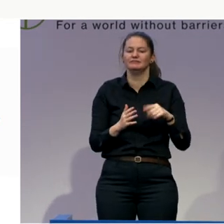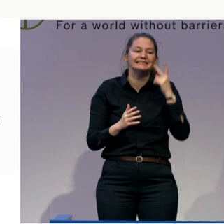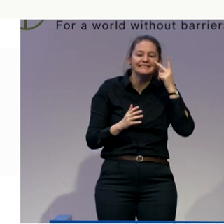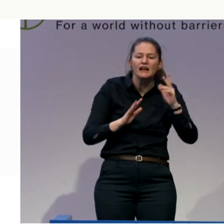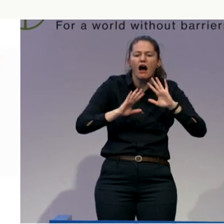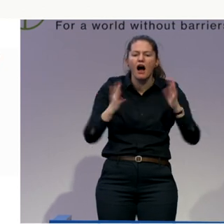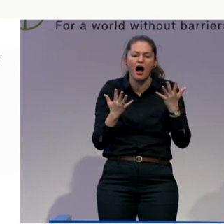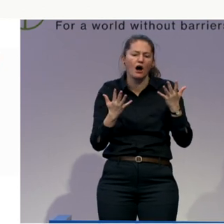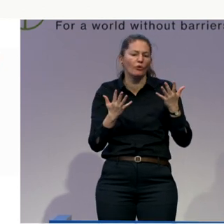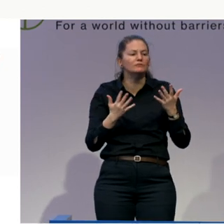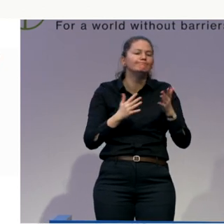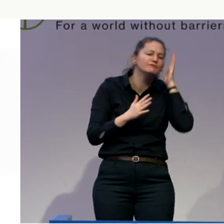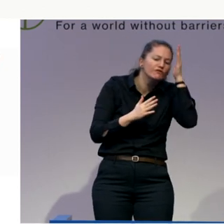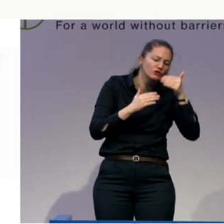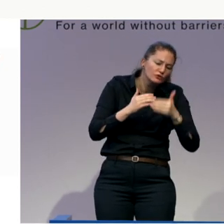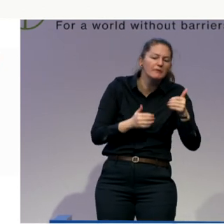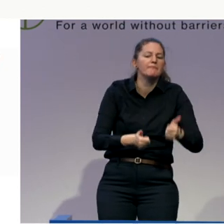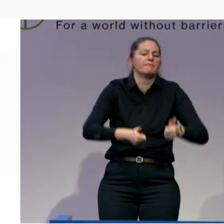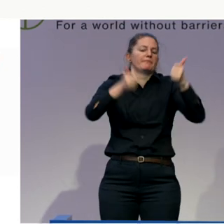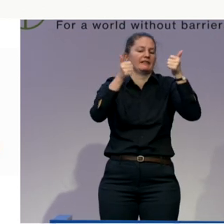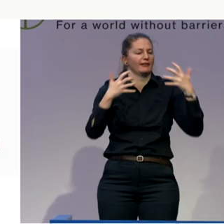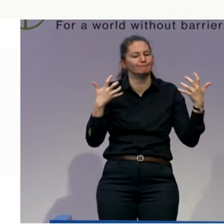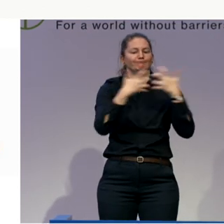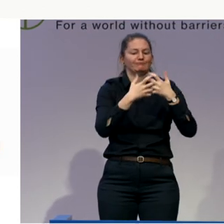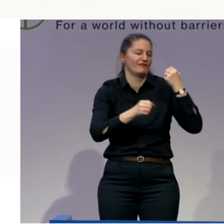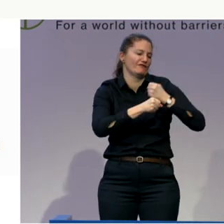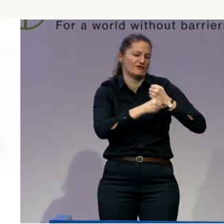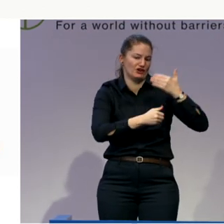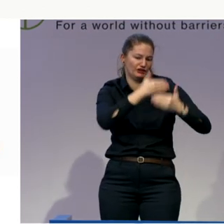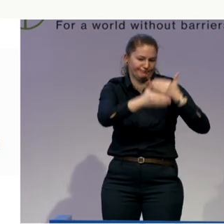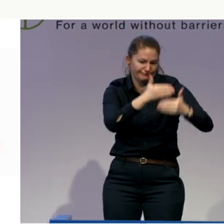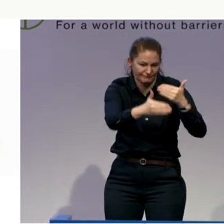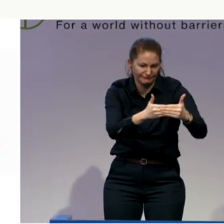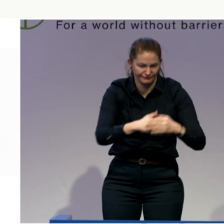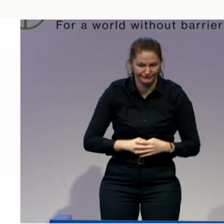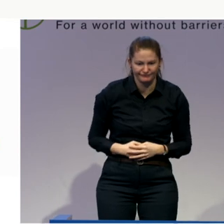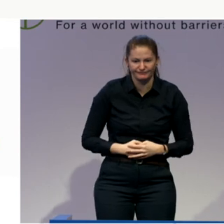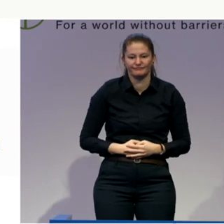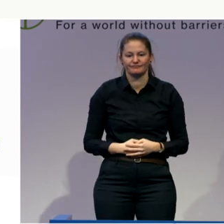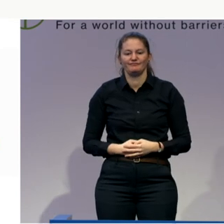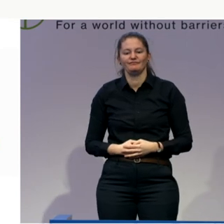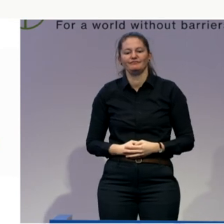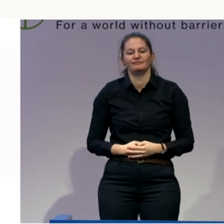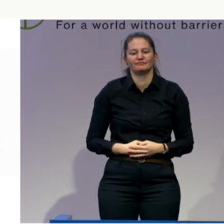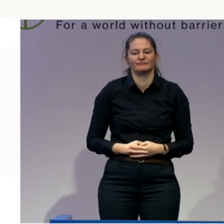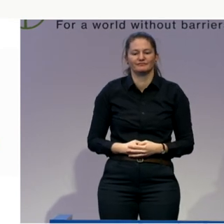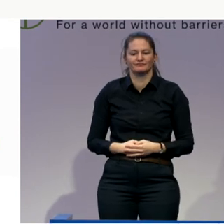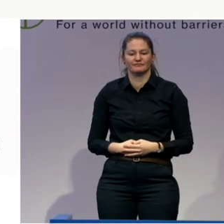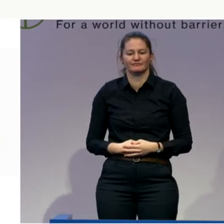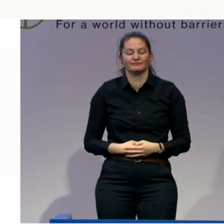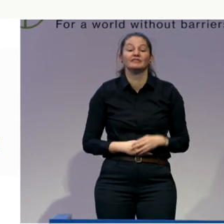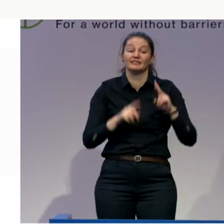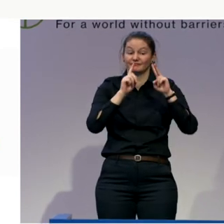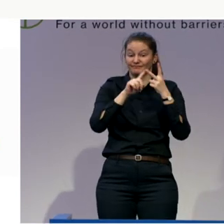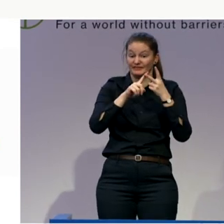separate but equal lives. The second source of conflict is practical. Do you keep the cleaning products under the sink, or do you put them